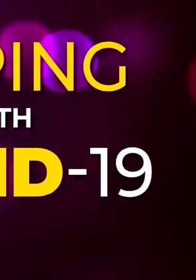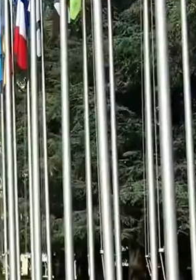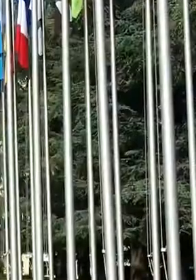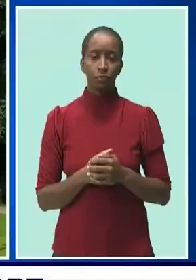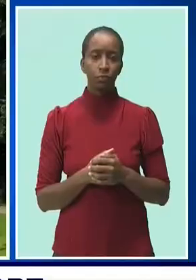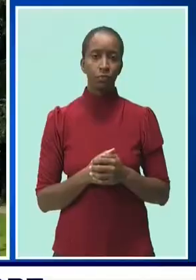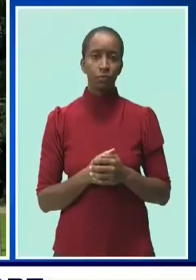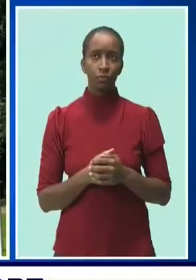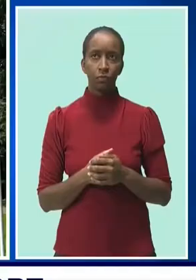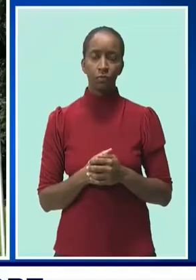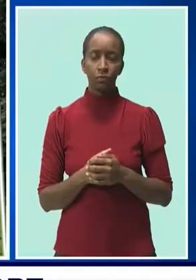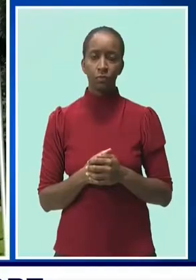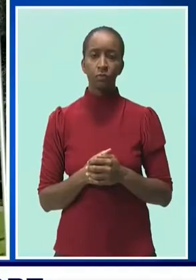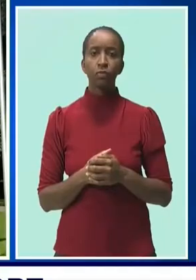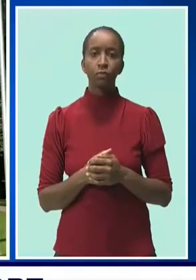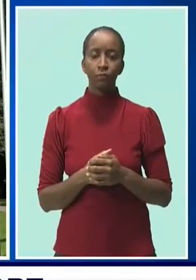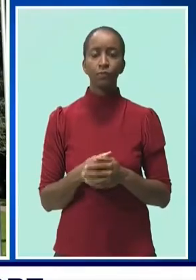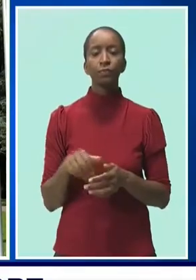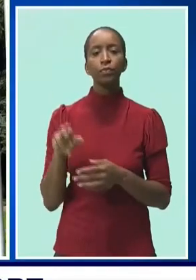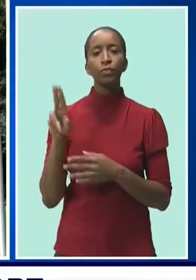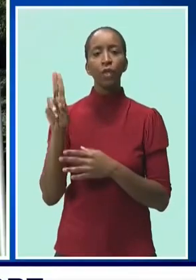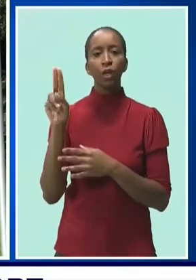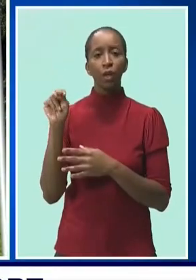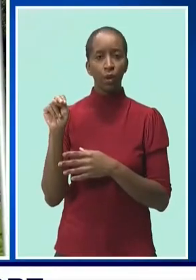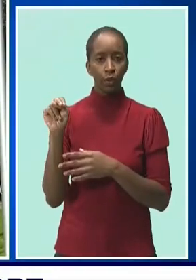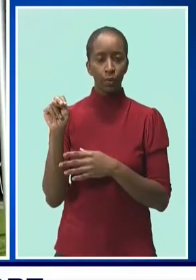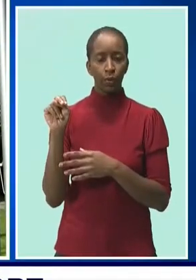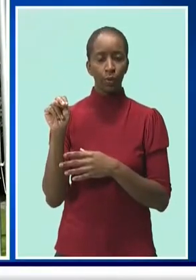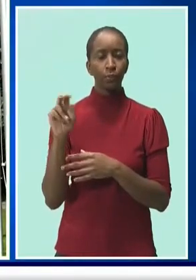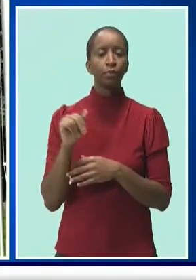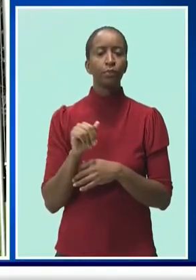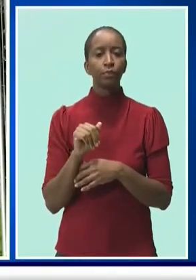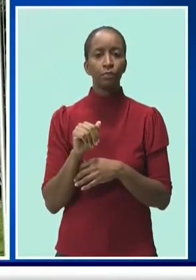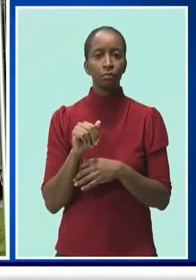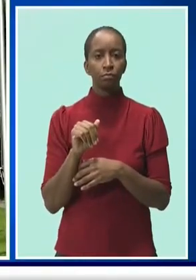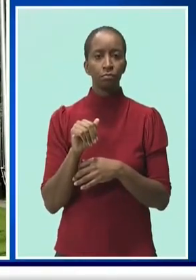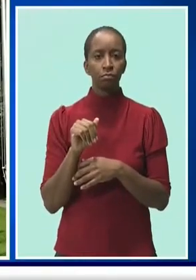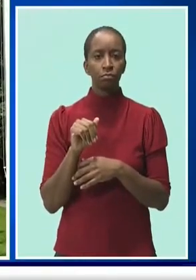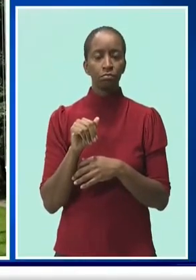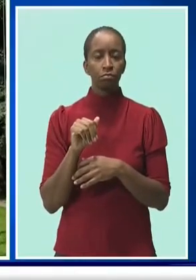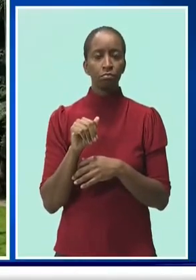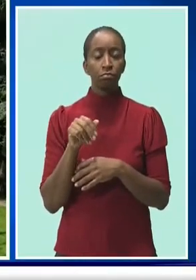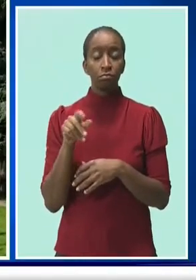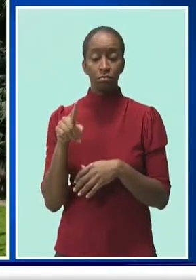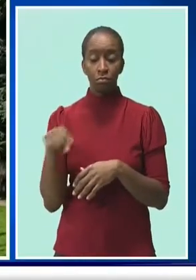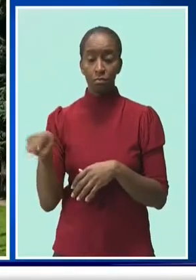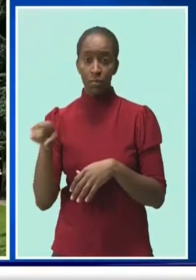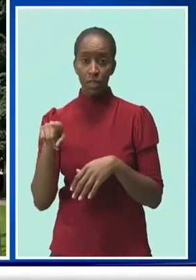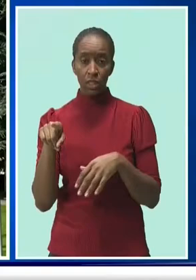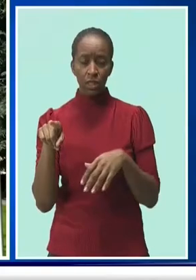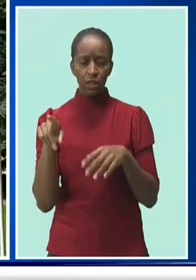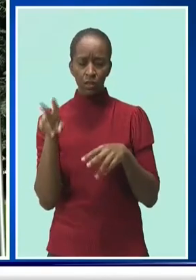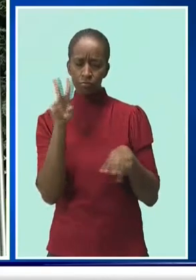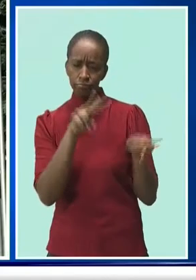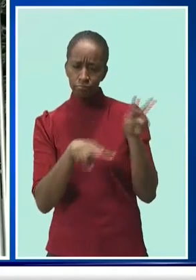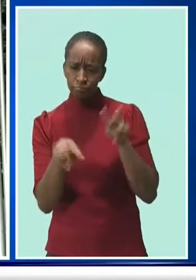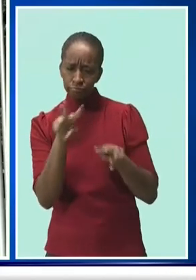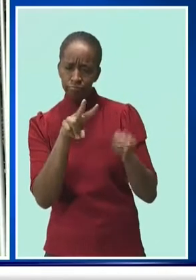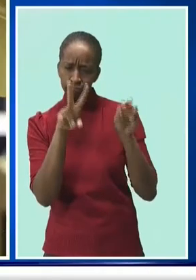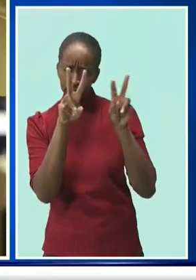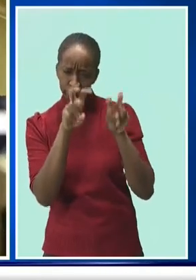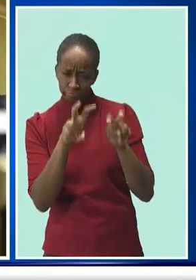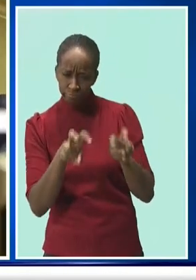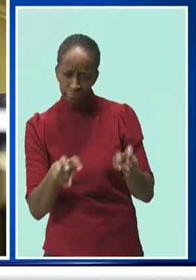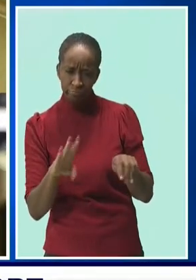The UN Human and Economic Impact Assessment Report for Barberas has identified greater support for the informal